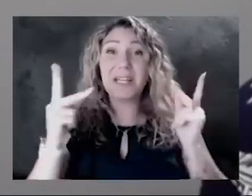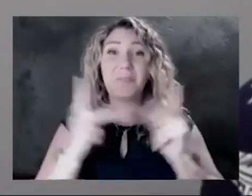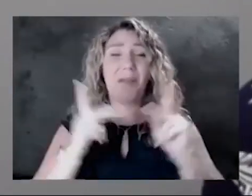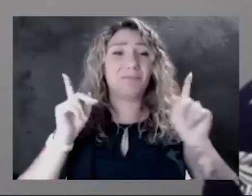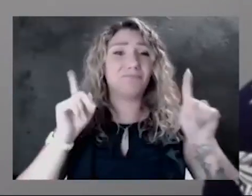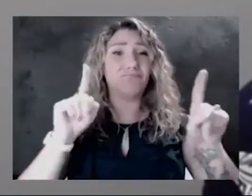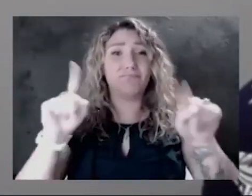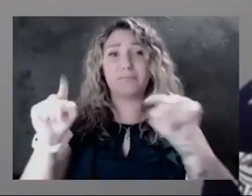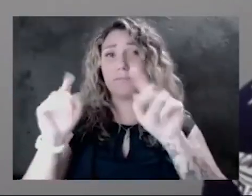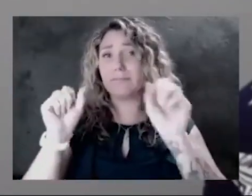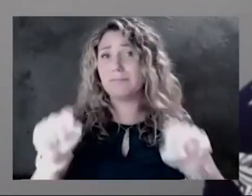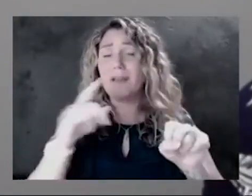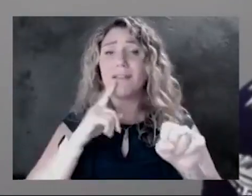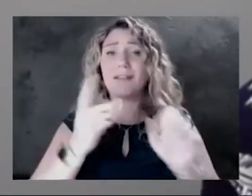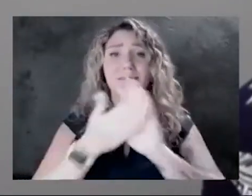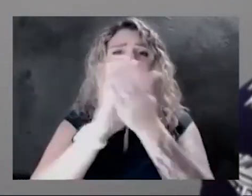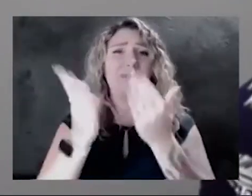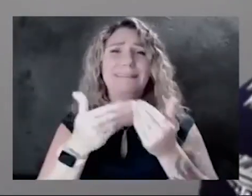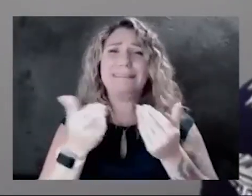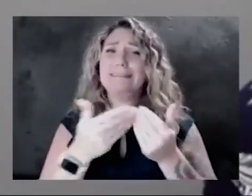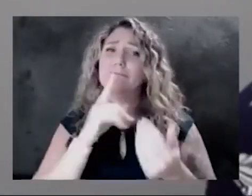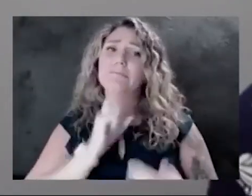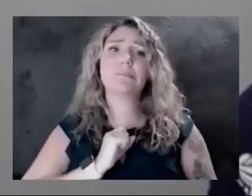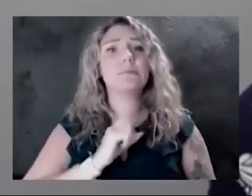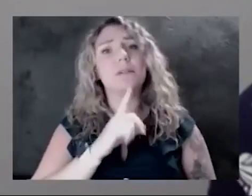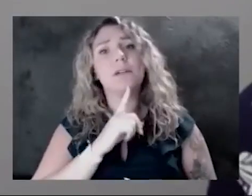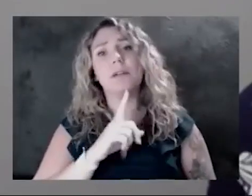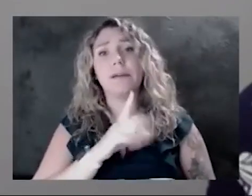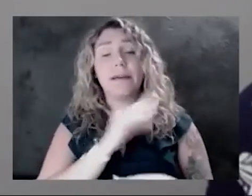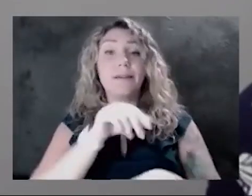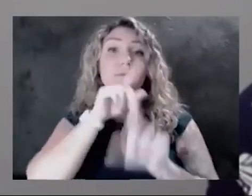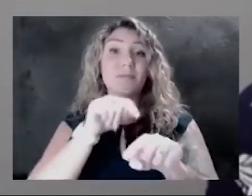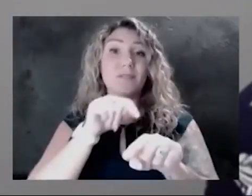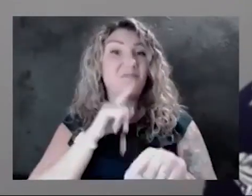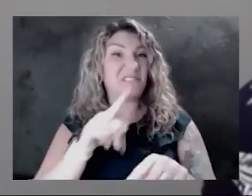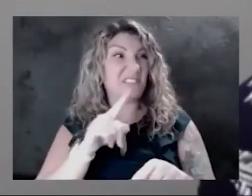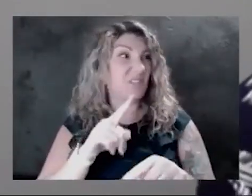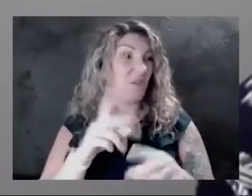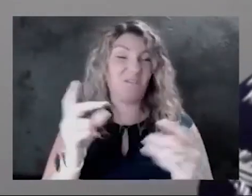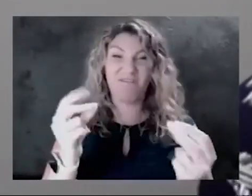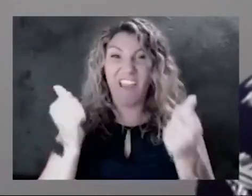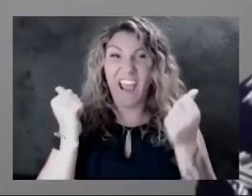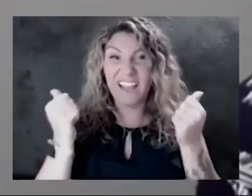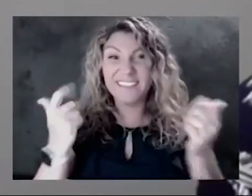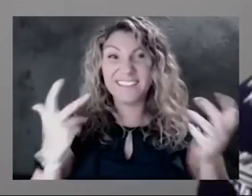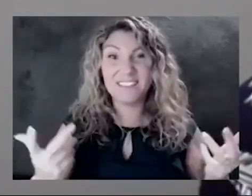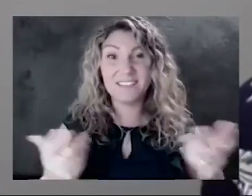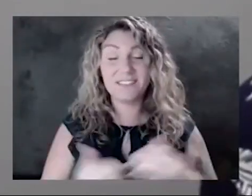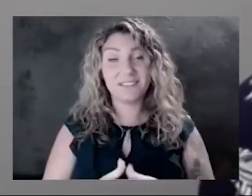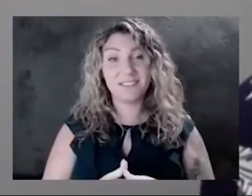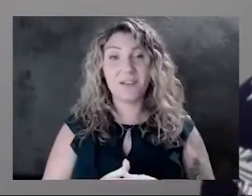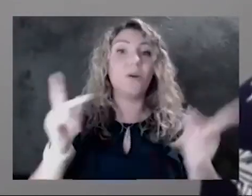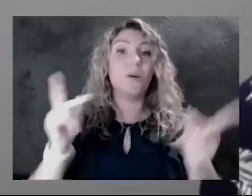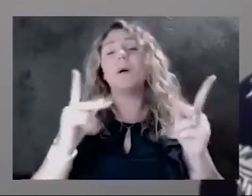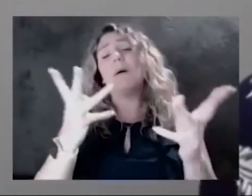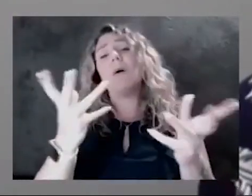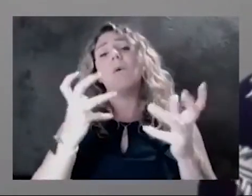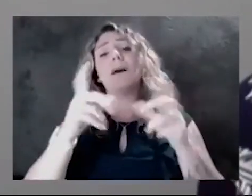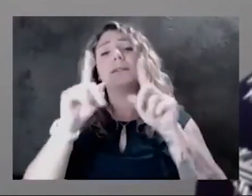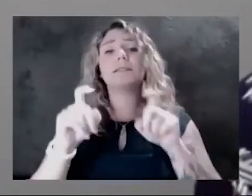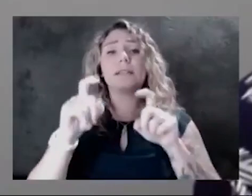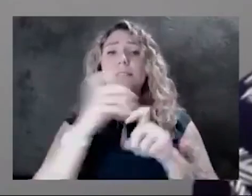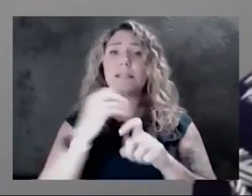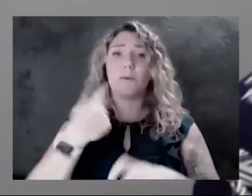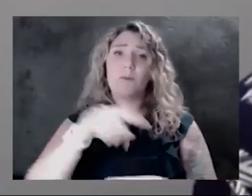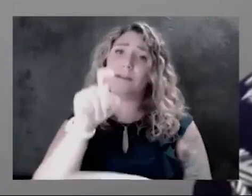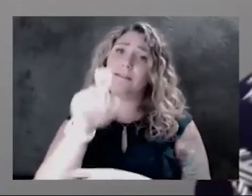that right now, and it's become easier and easier and results and turnaround times are relatively quick. So we want folks to get tested. And of course, we need folks